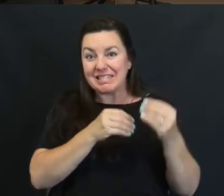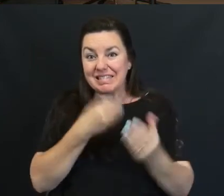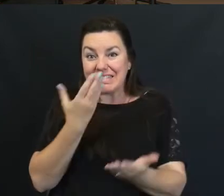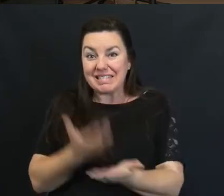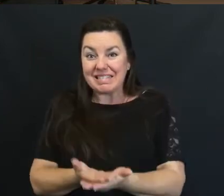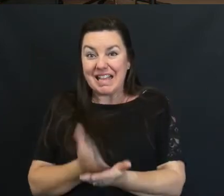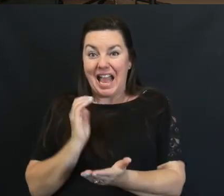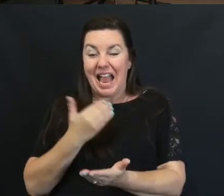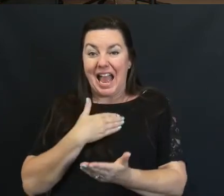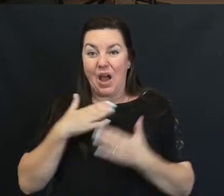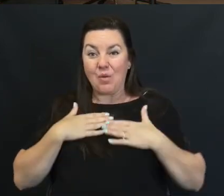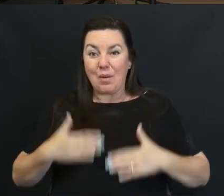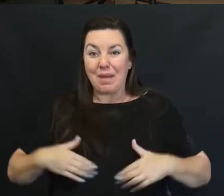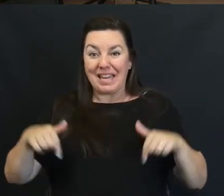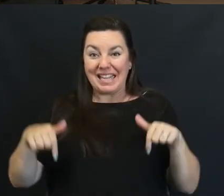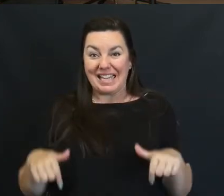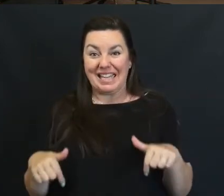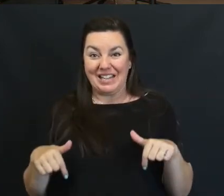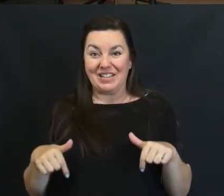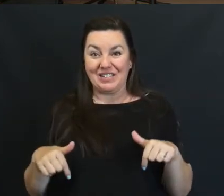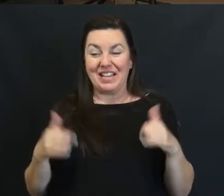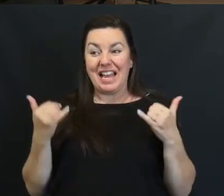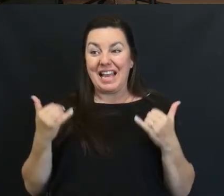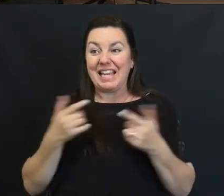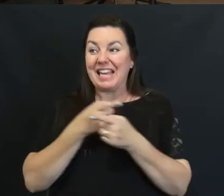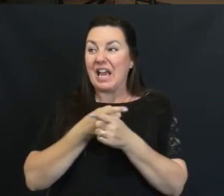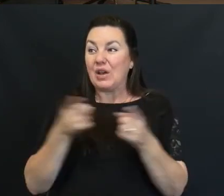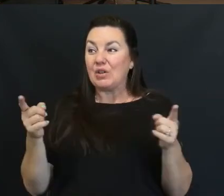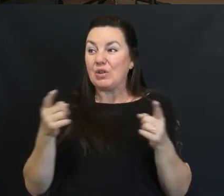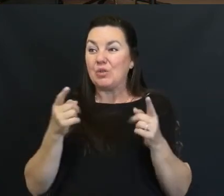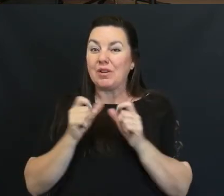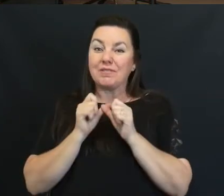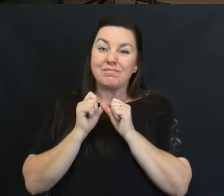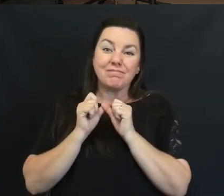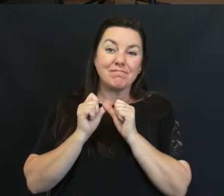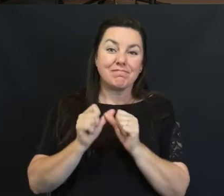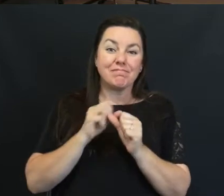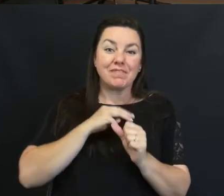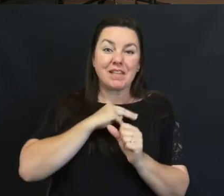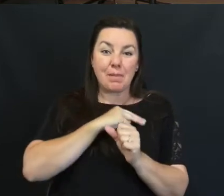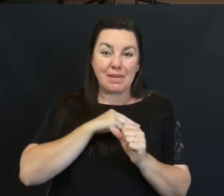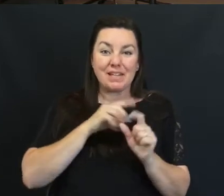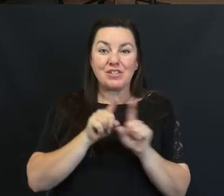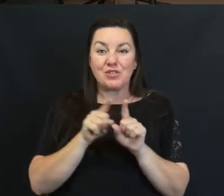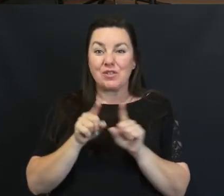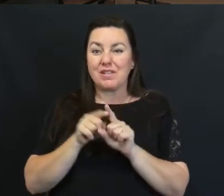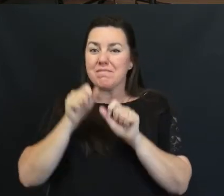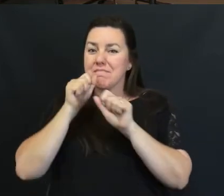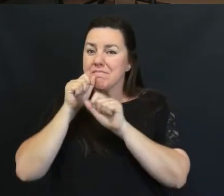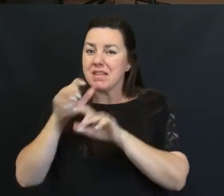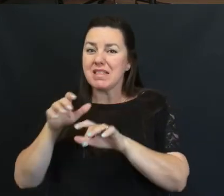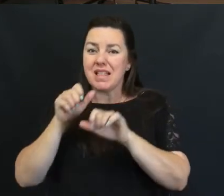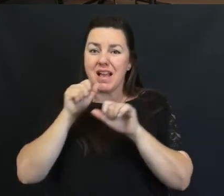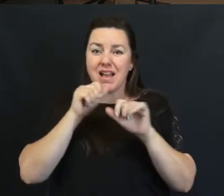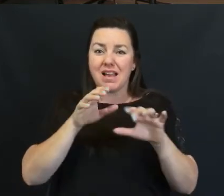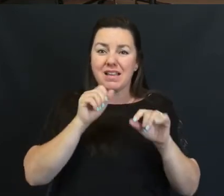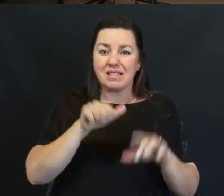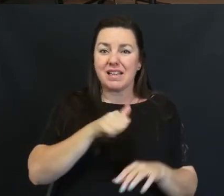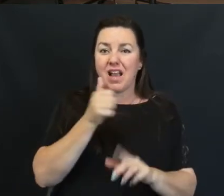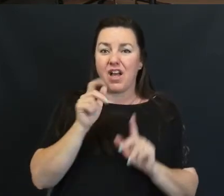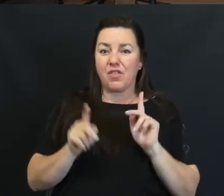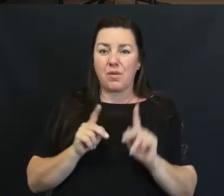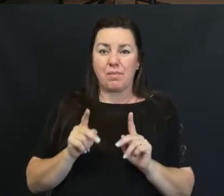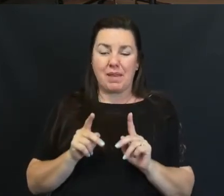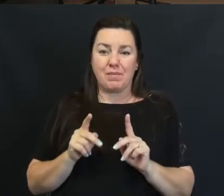our body Here And now you All are carrying On that ministry To blessing Other people That was the